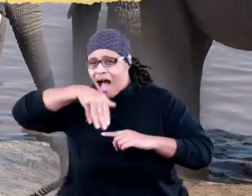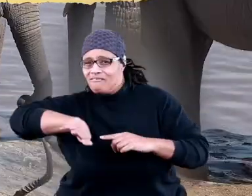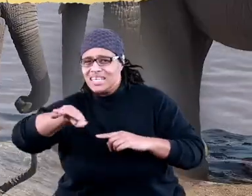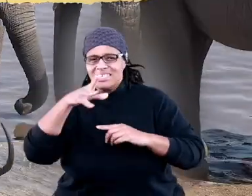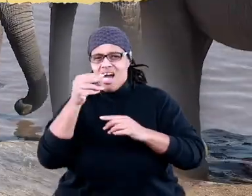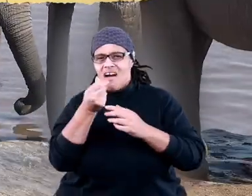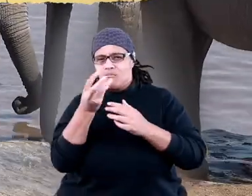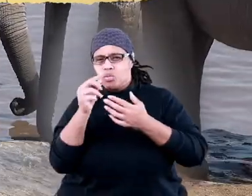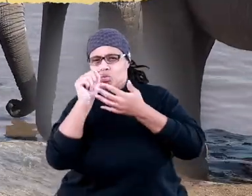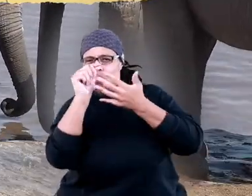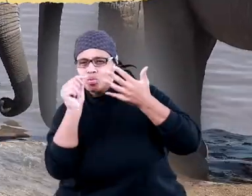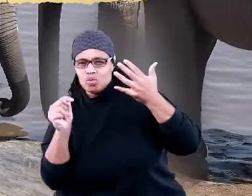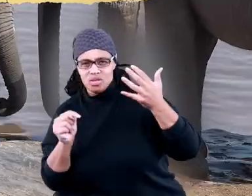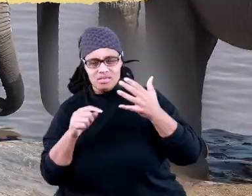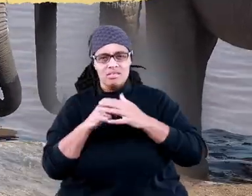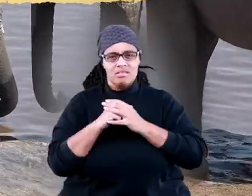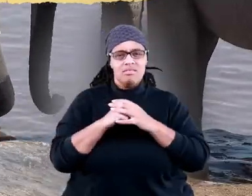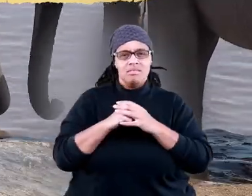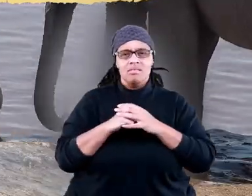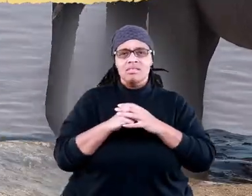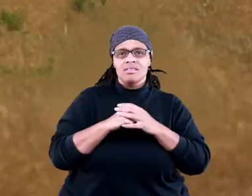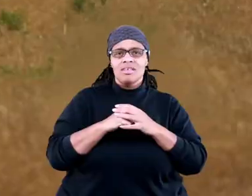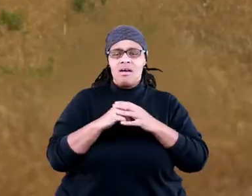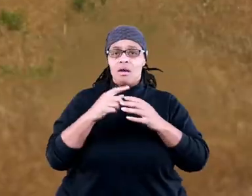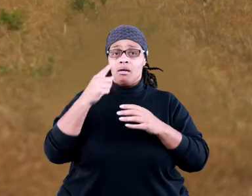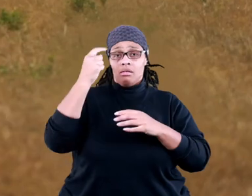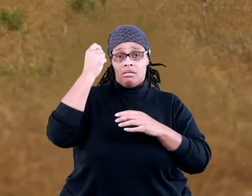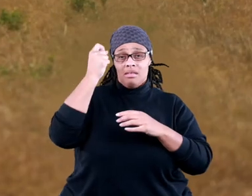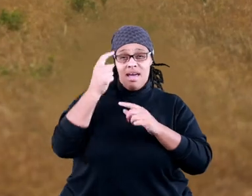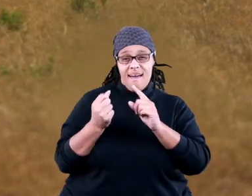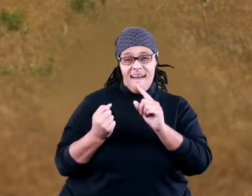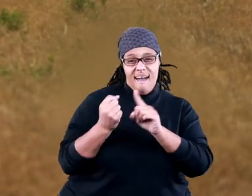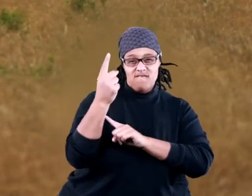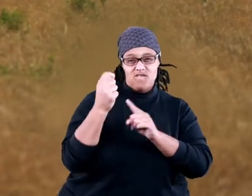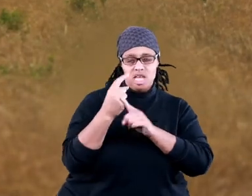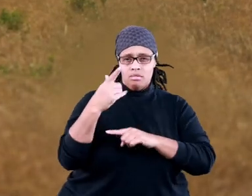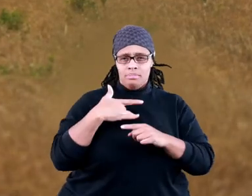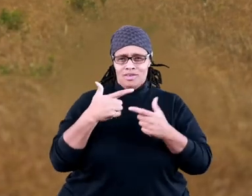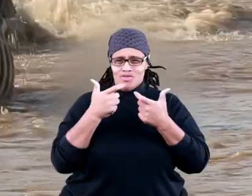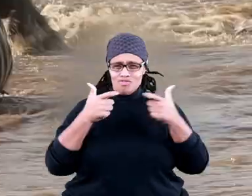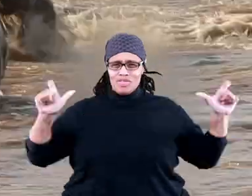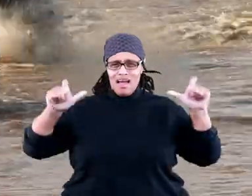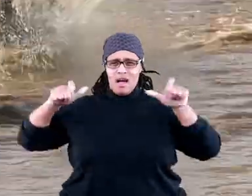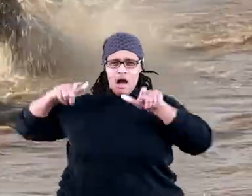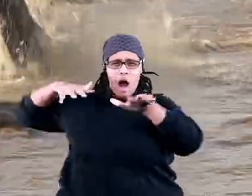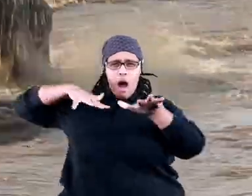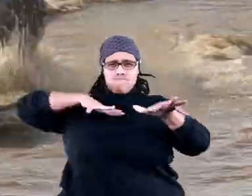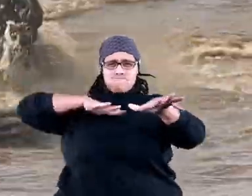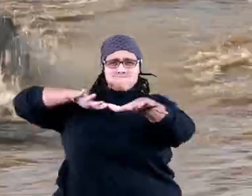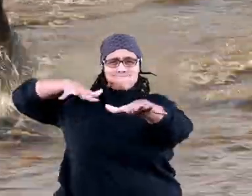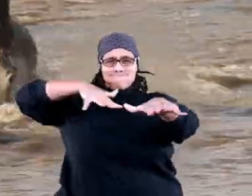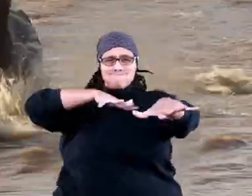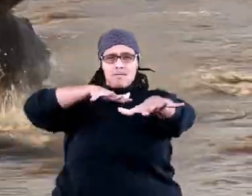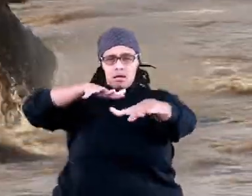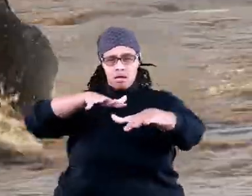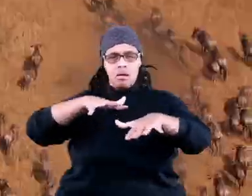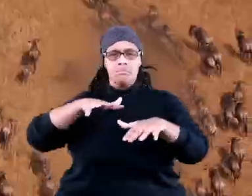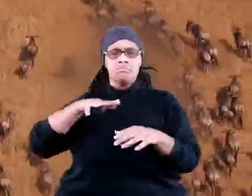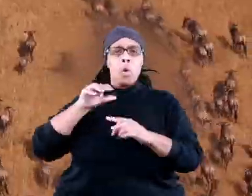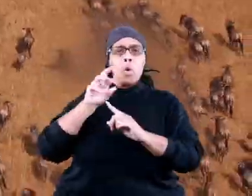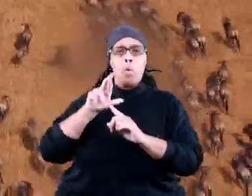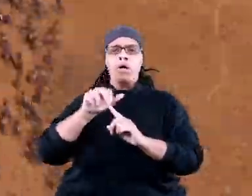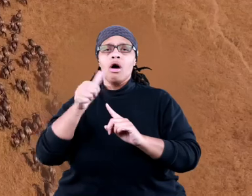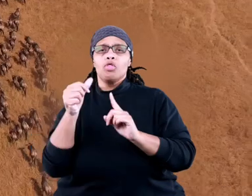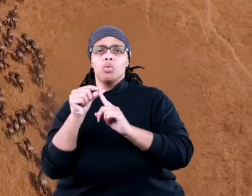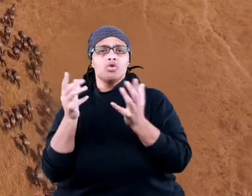and elephants, to name a few. In fact, every year there's a great migration, or